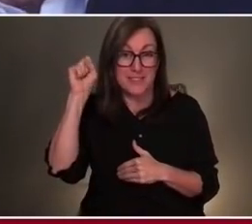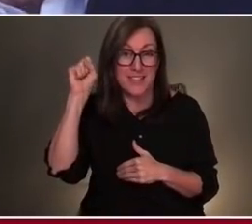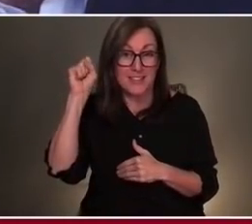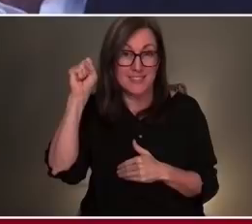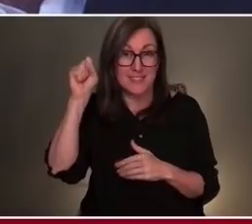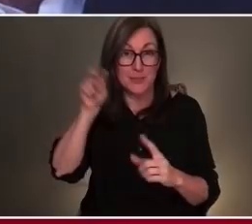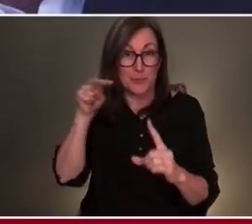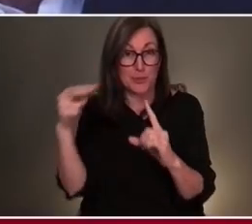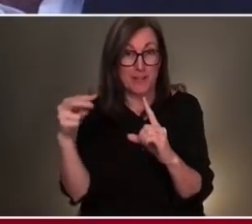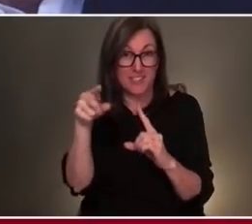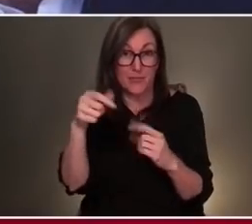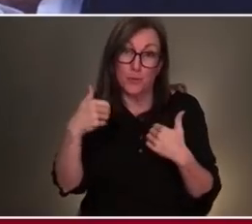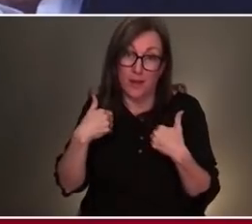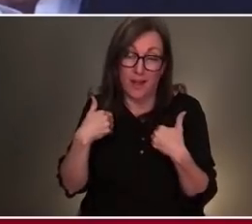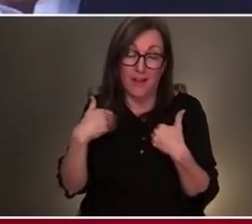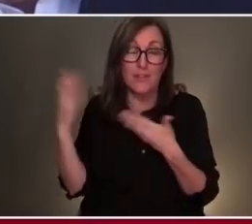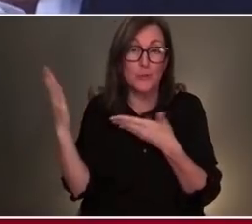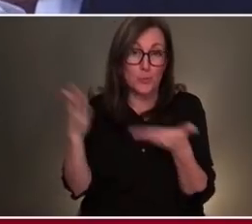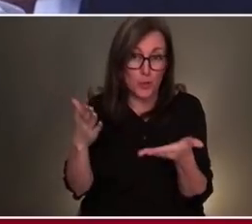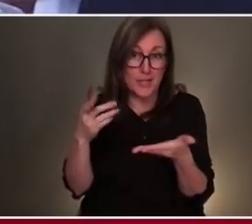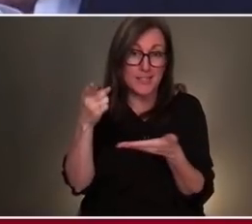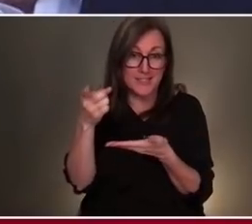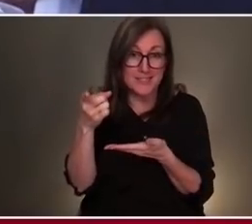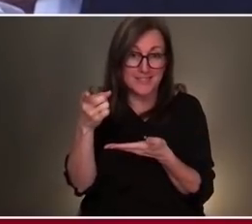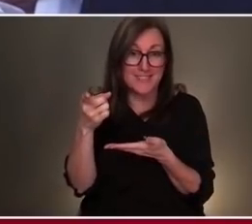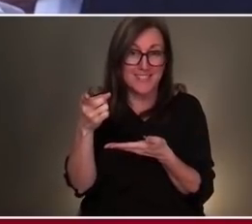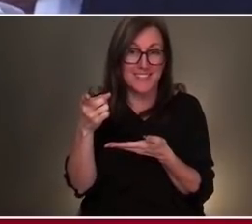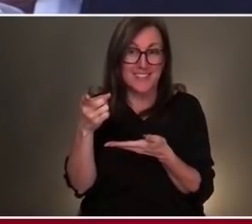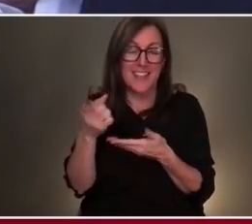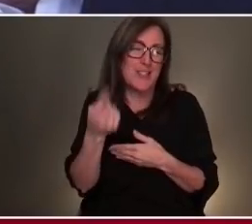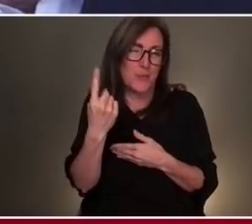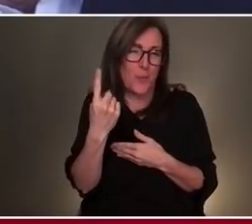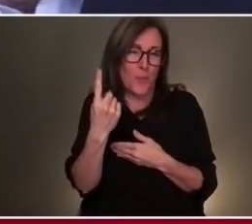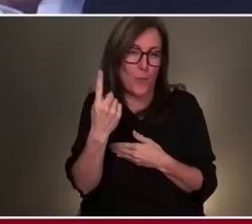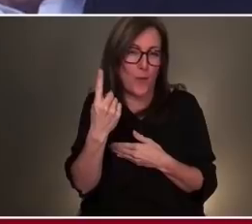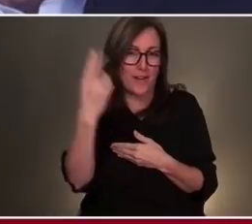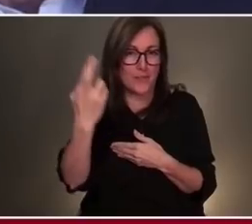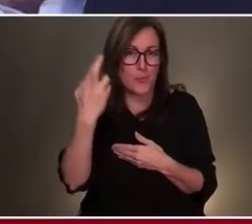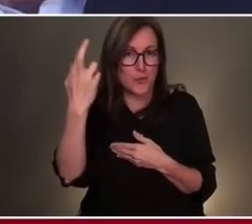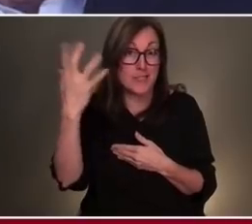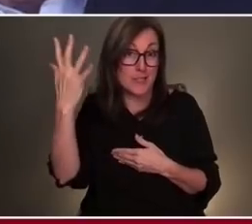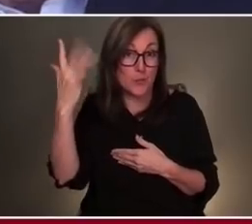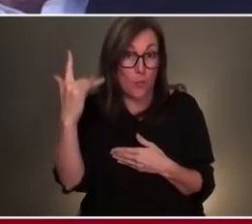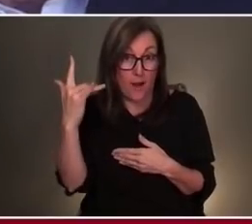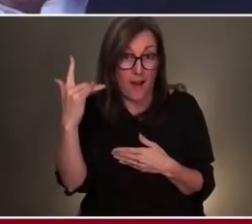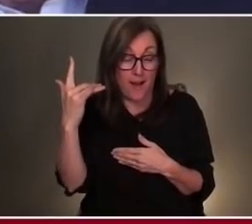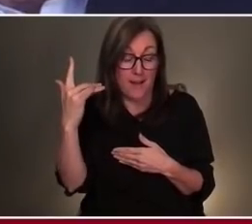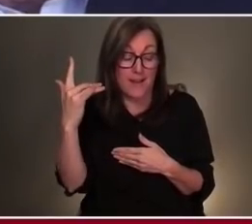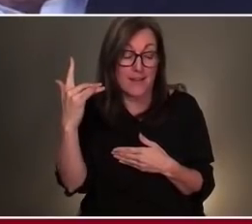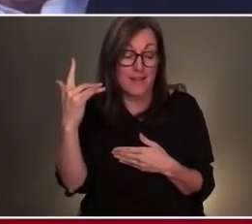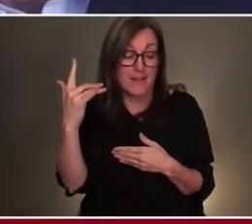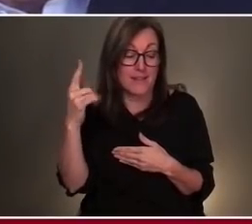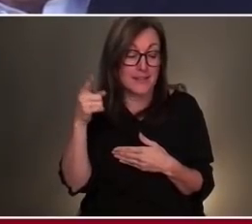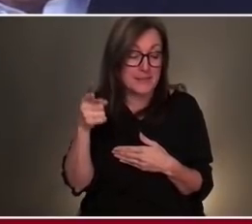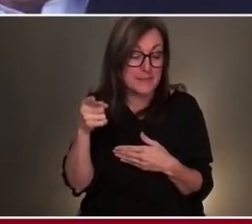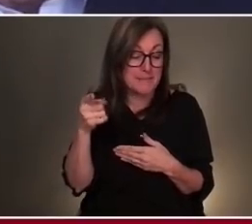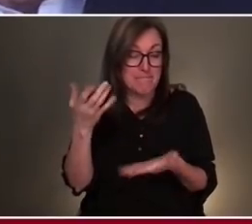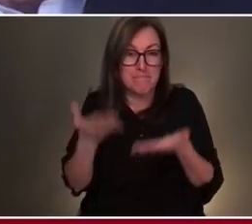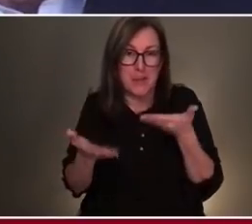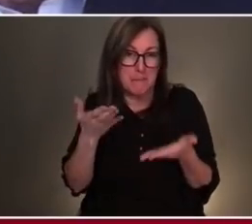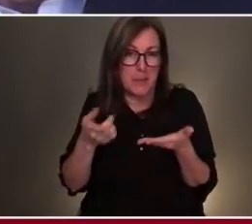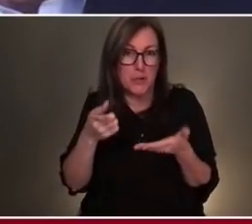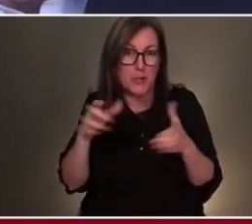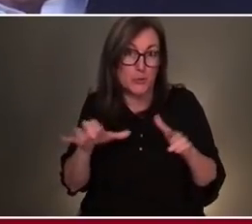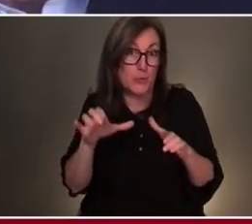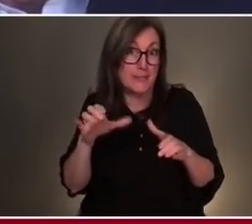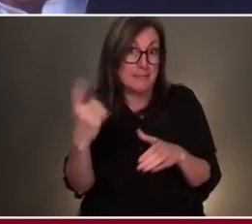that you have and that you bring is surely one of the reasons why, you know, you might be doing something right.